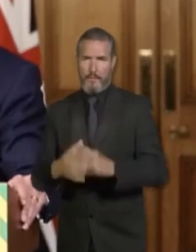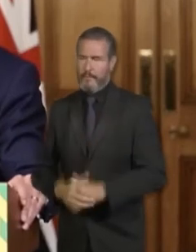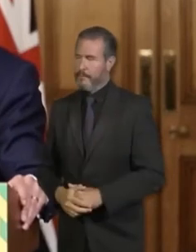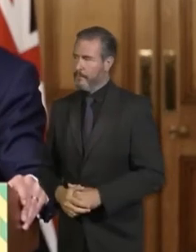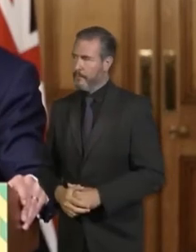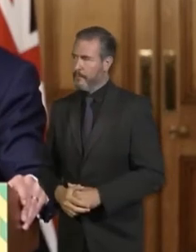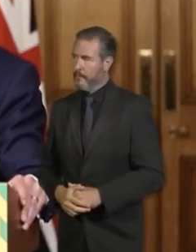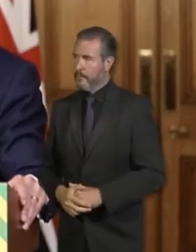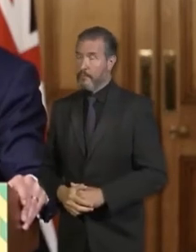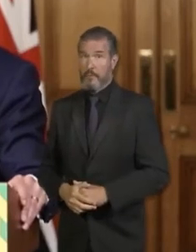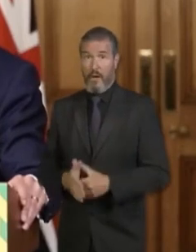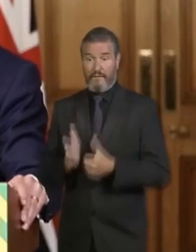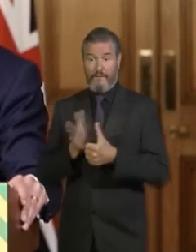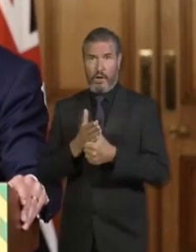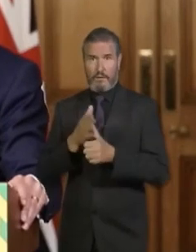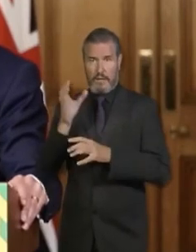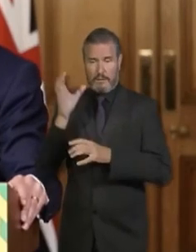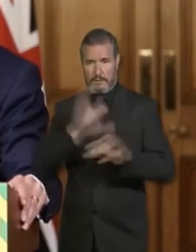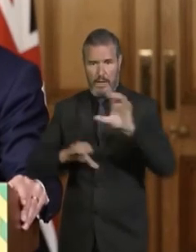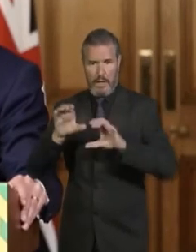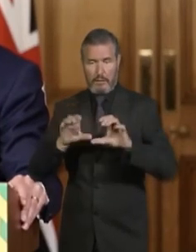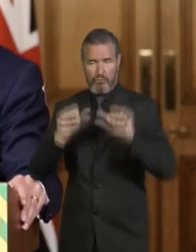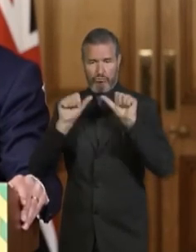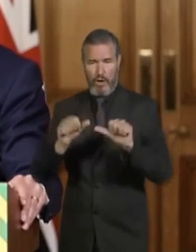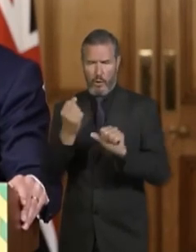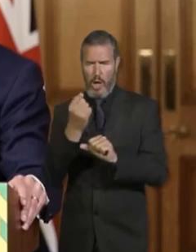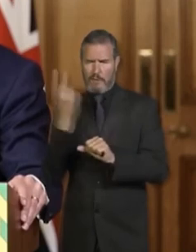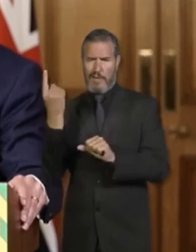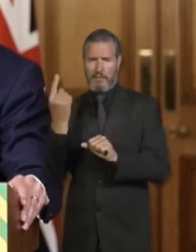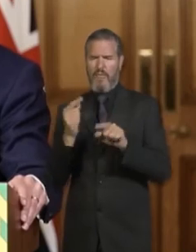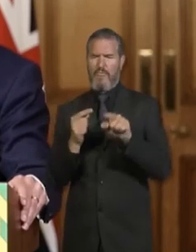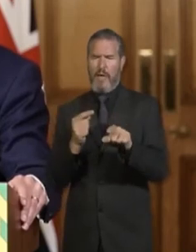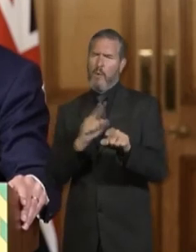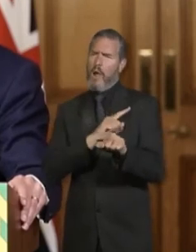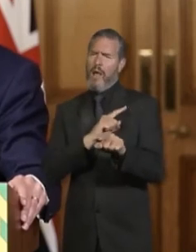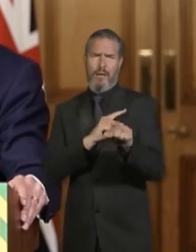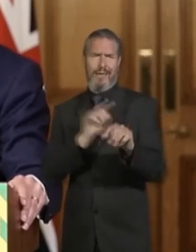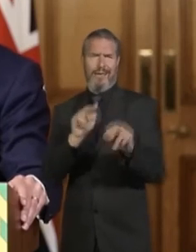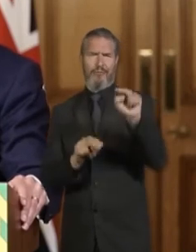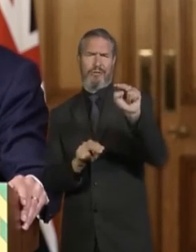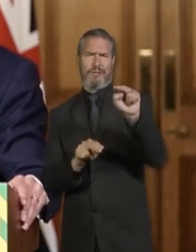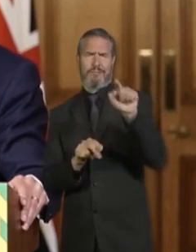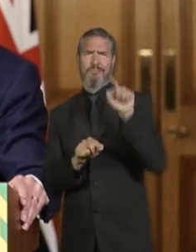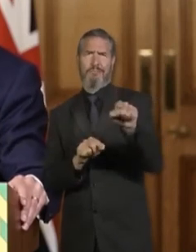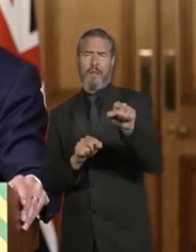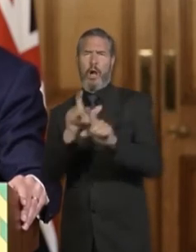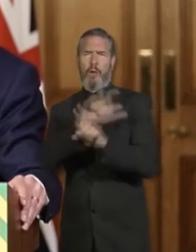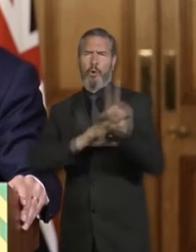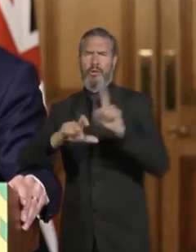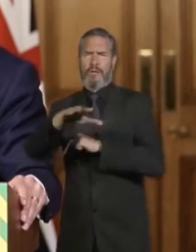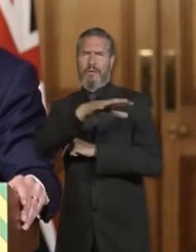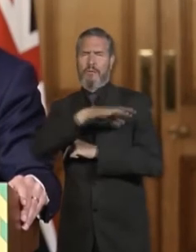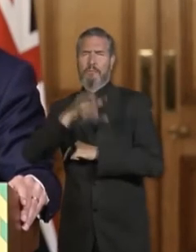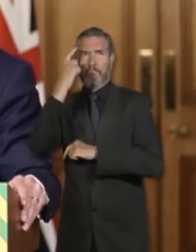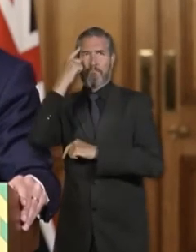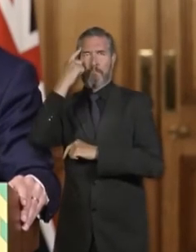is critical and that involves making sure that we look into the different considerations like the